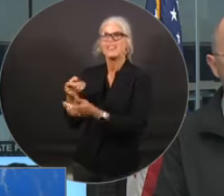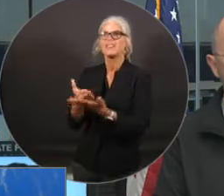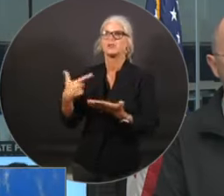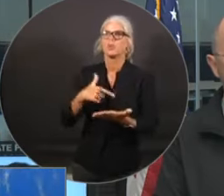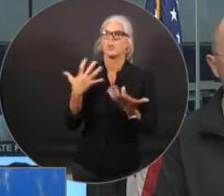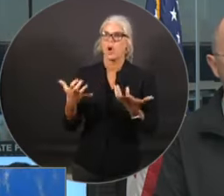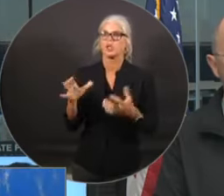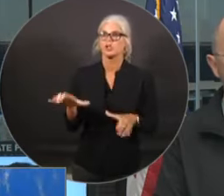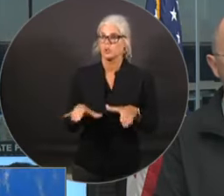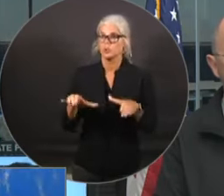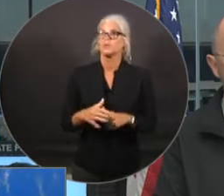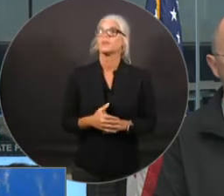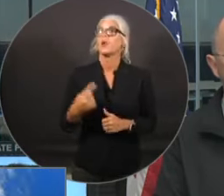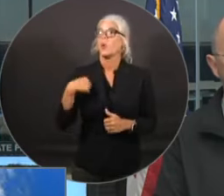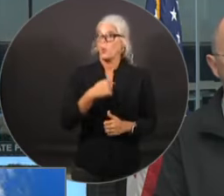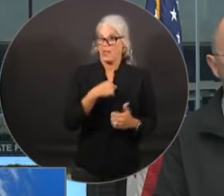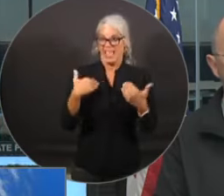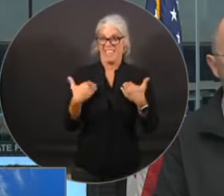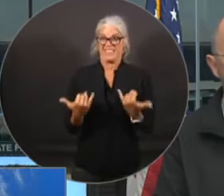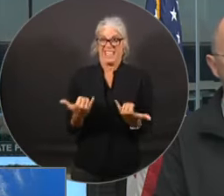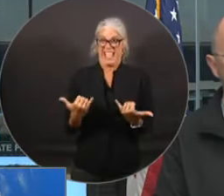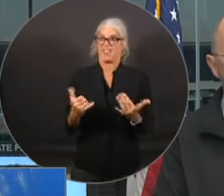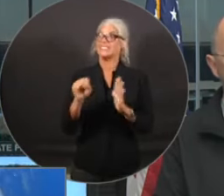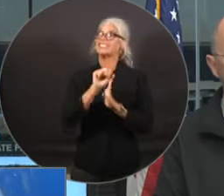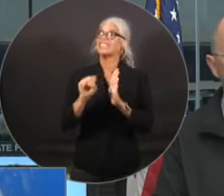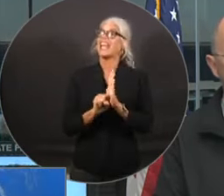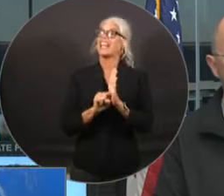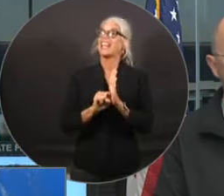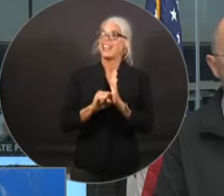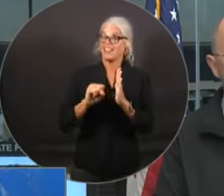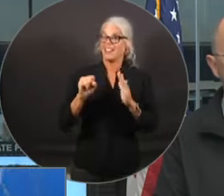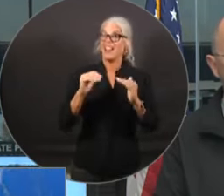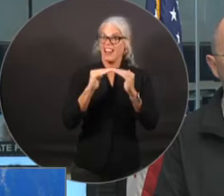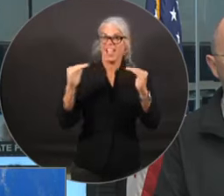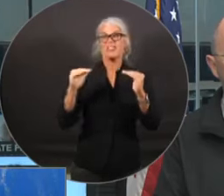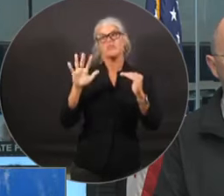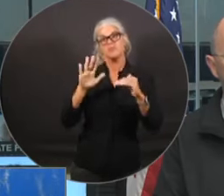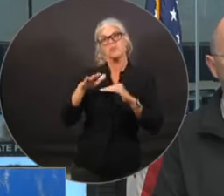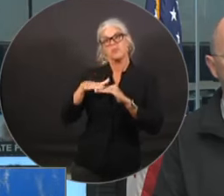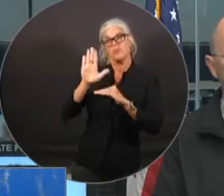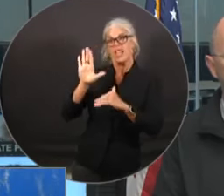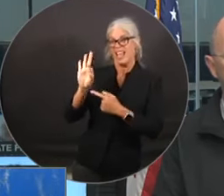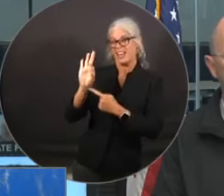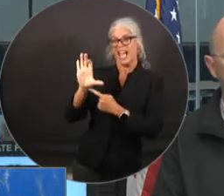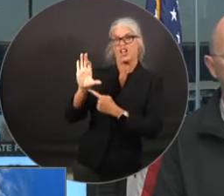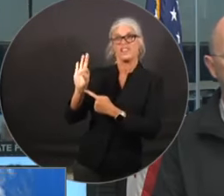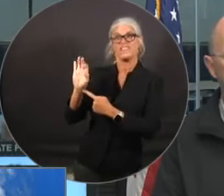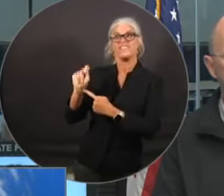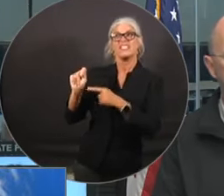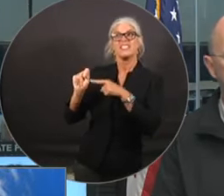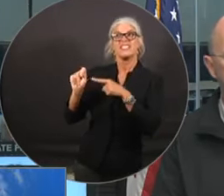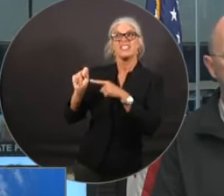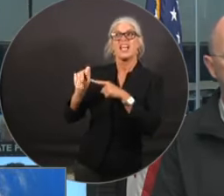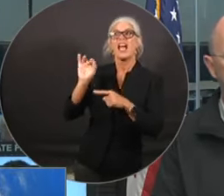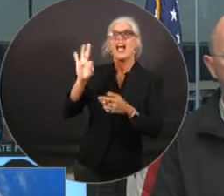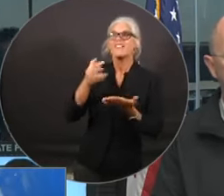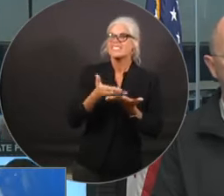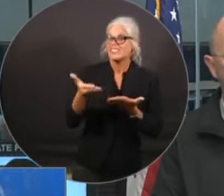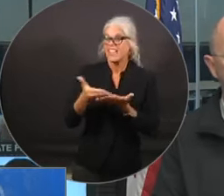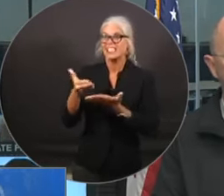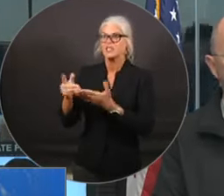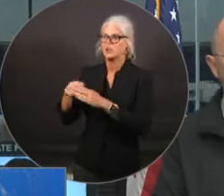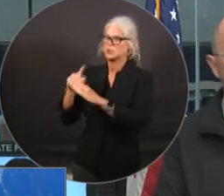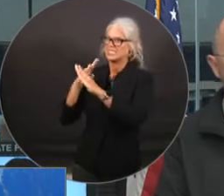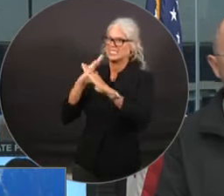at the state level constructed more than 9400 feet of flood protection devices to support critical infrastructure against flooding